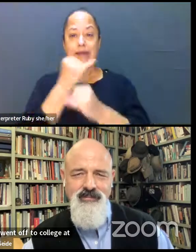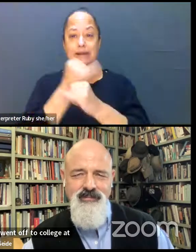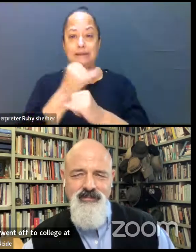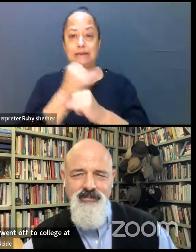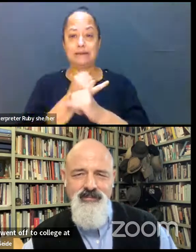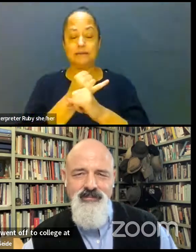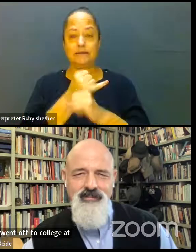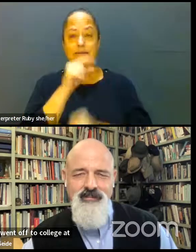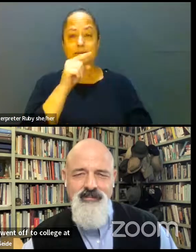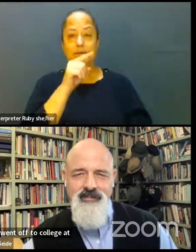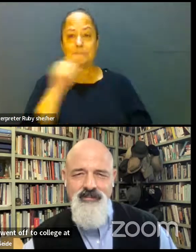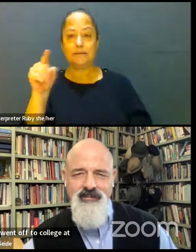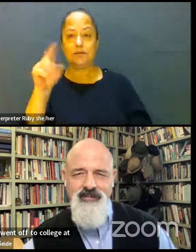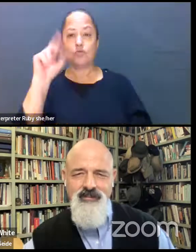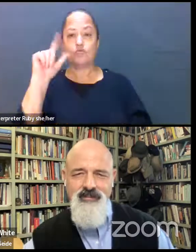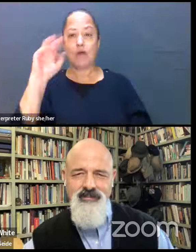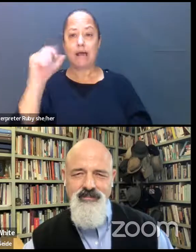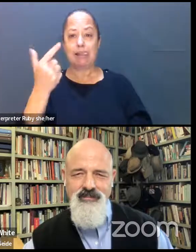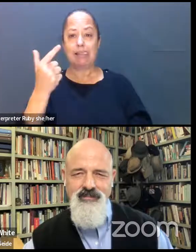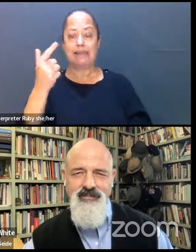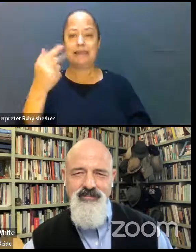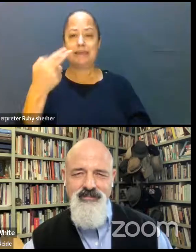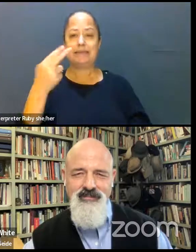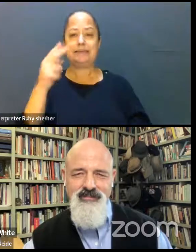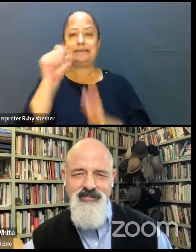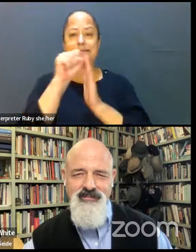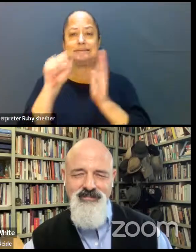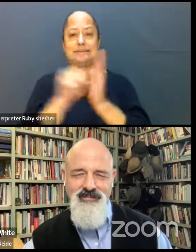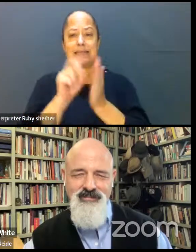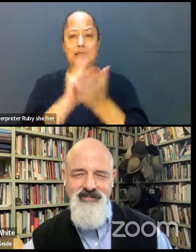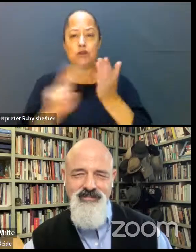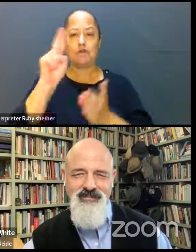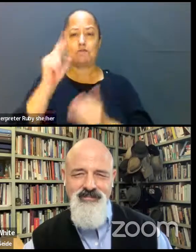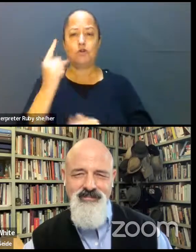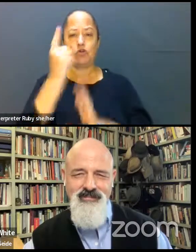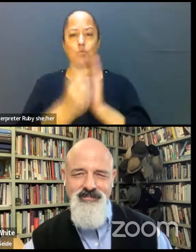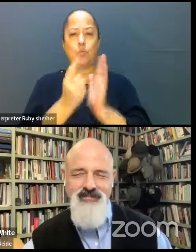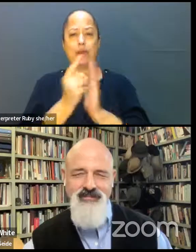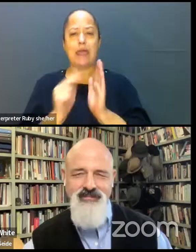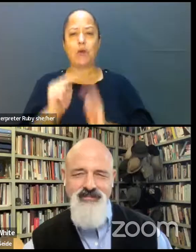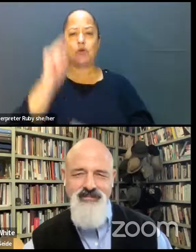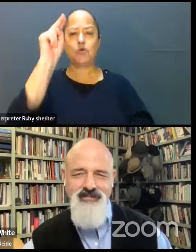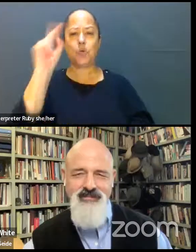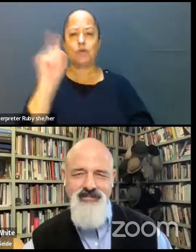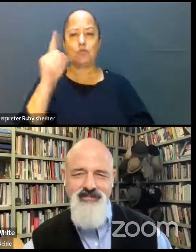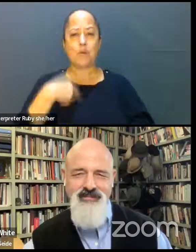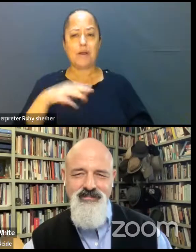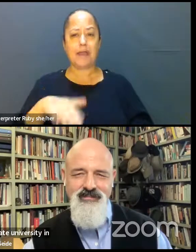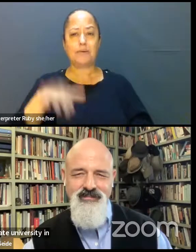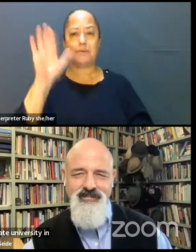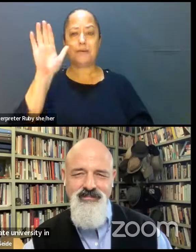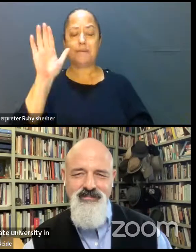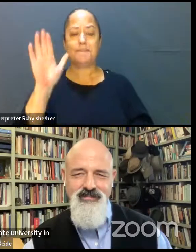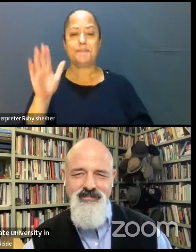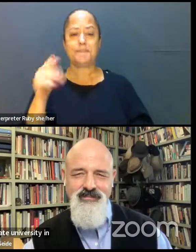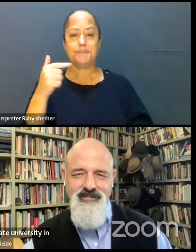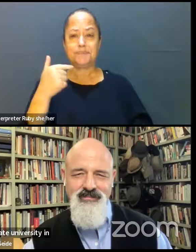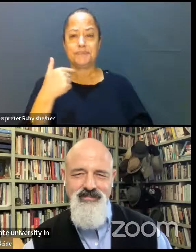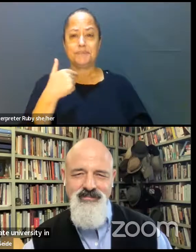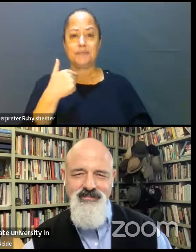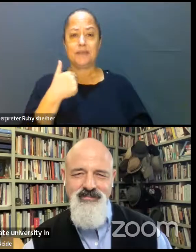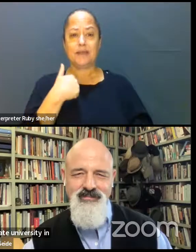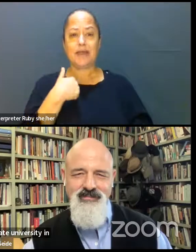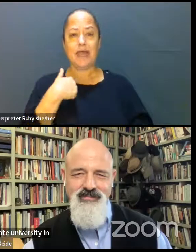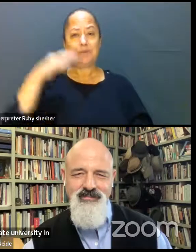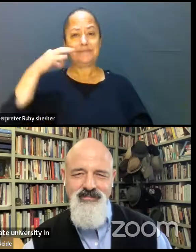University in Raleigh, which was about an hour north of where I grew up. And I was the